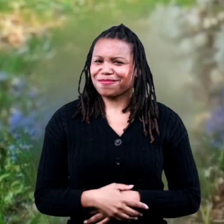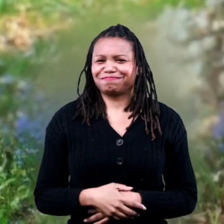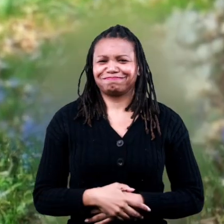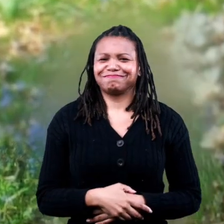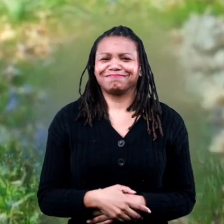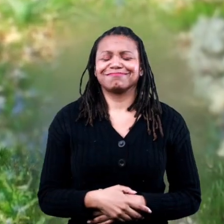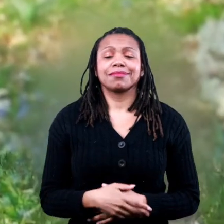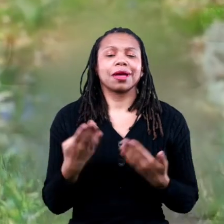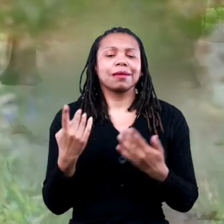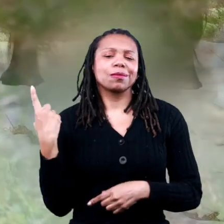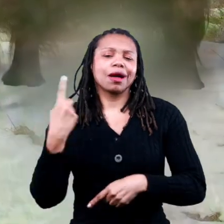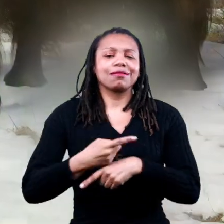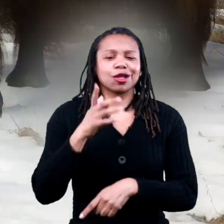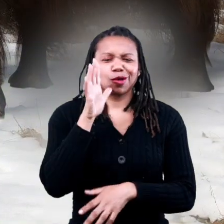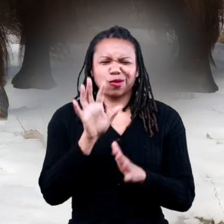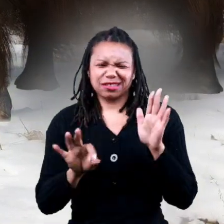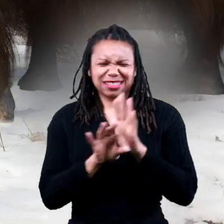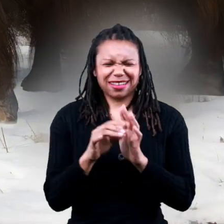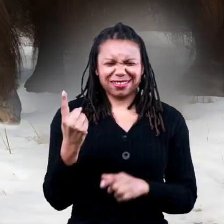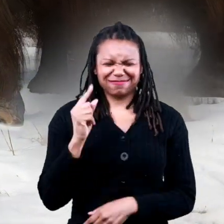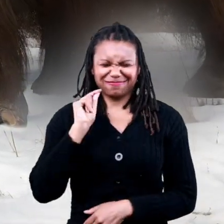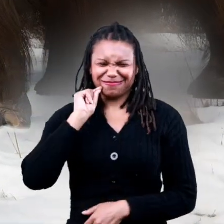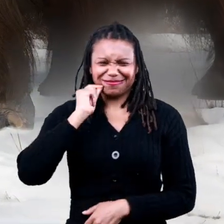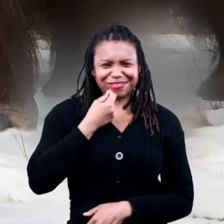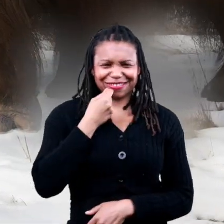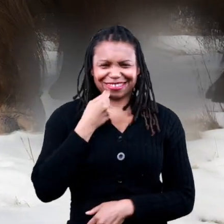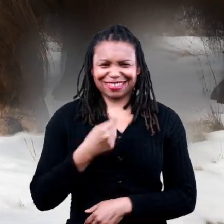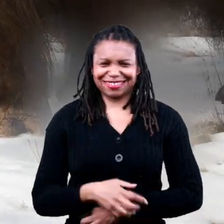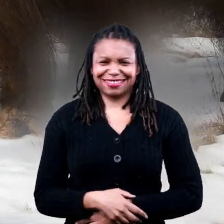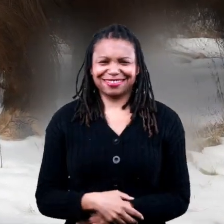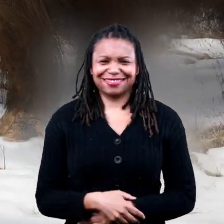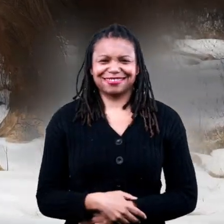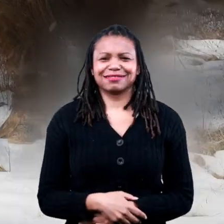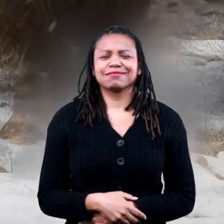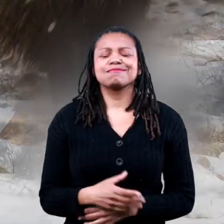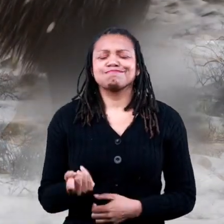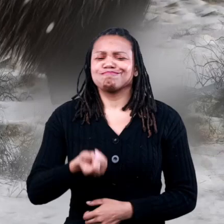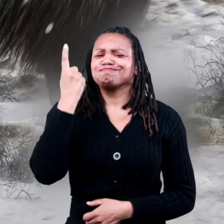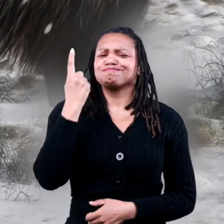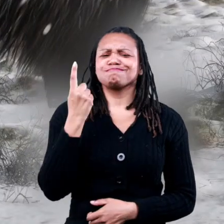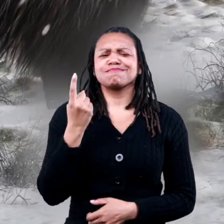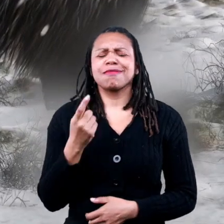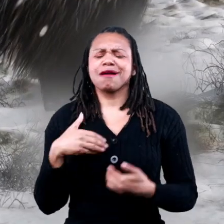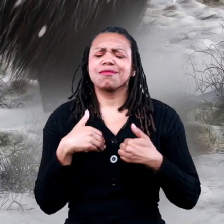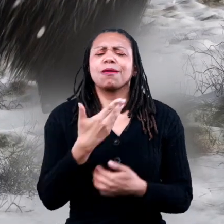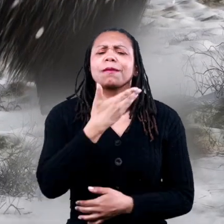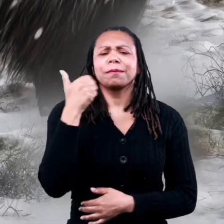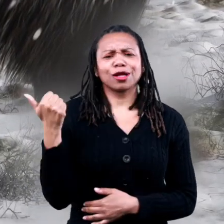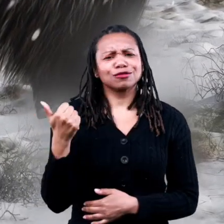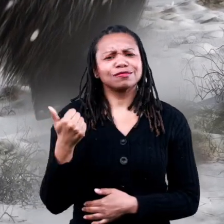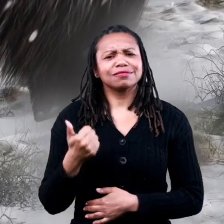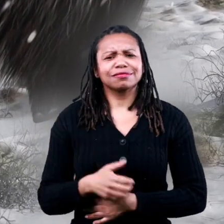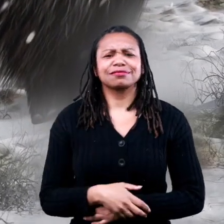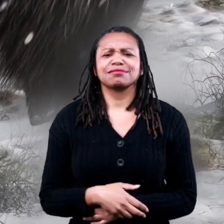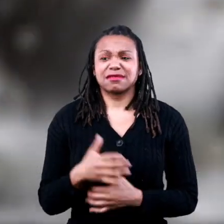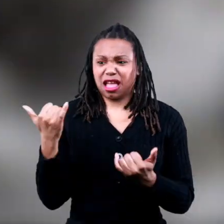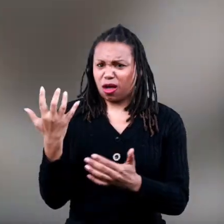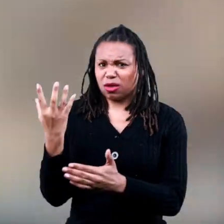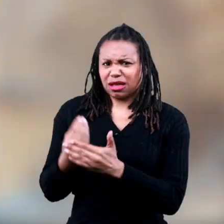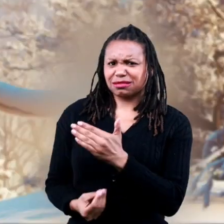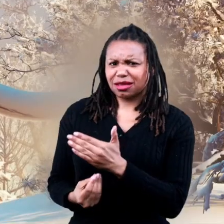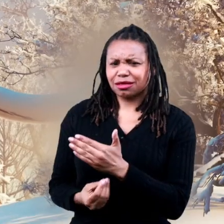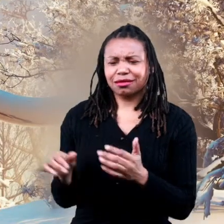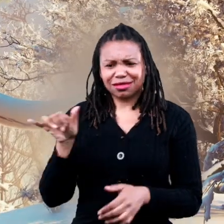animal maybe one day you will make a cool discovery that will help us better understand animals